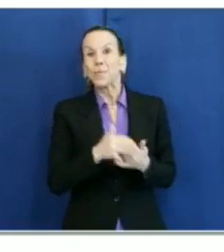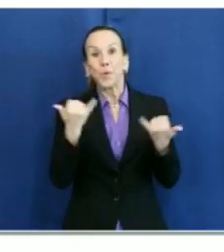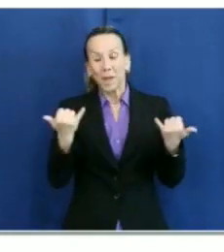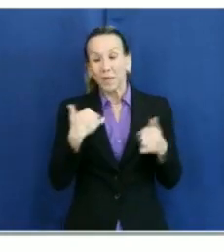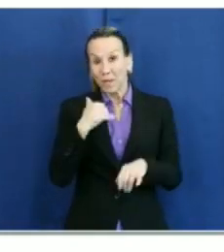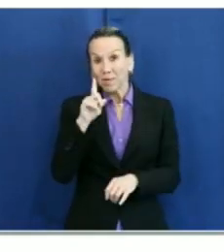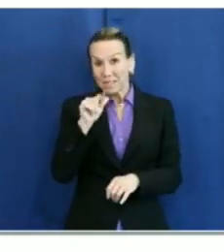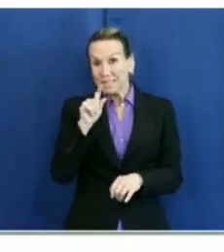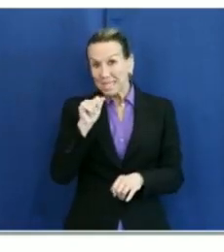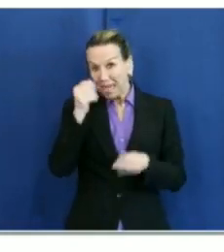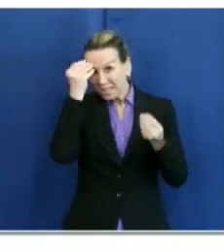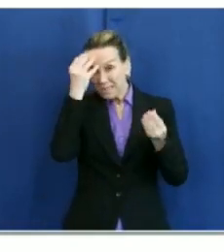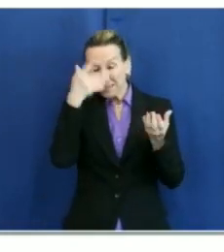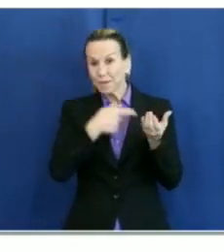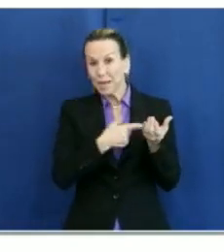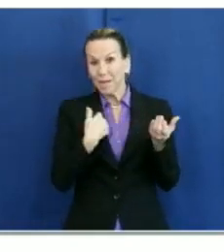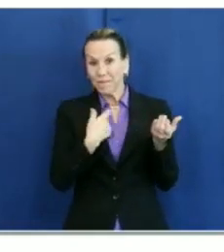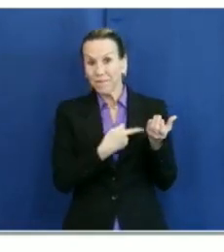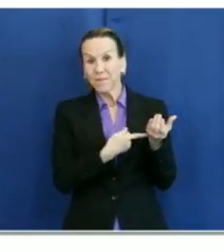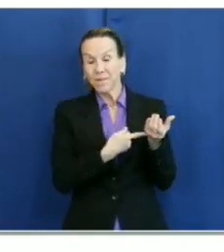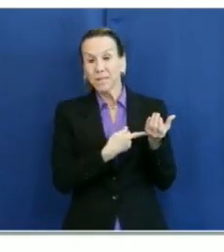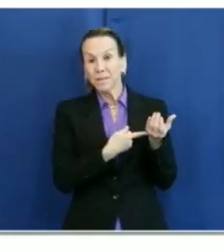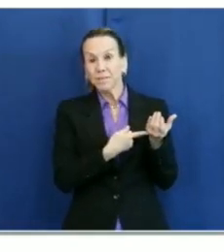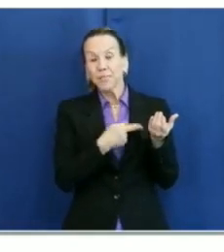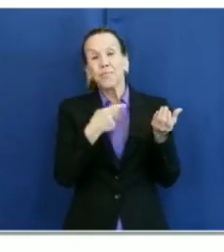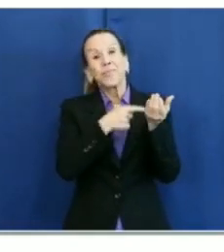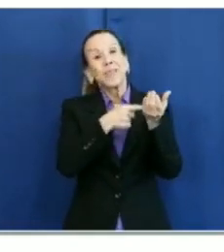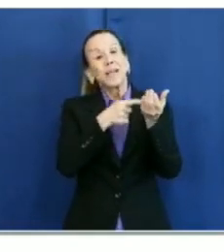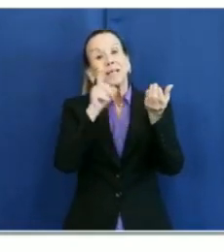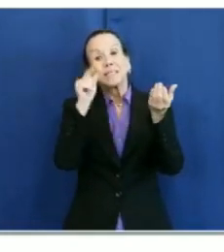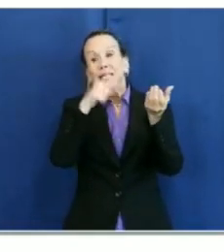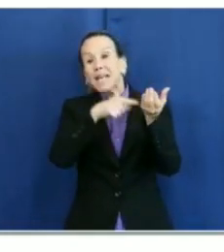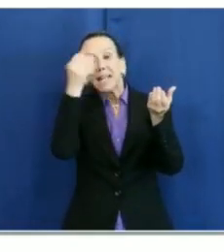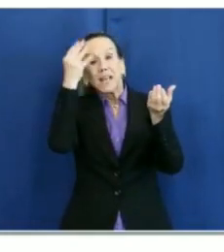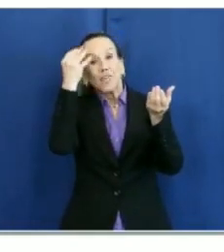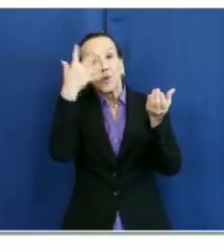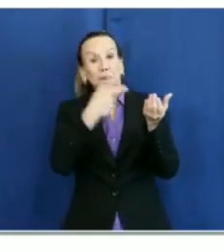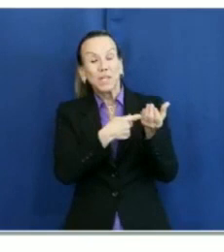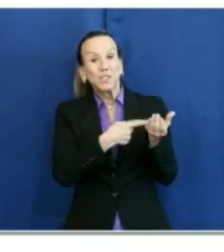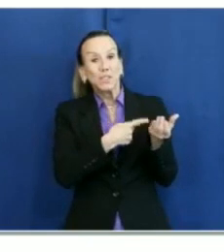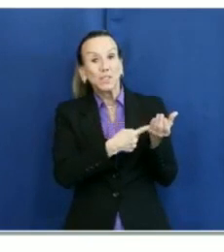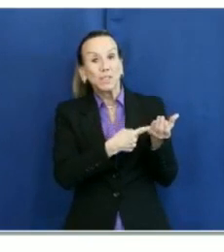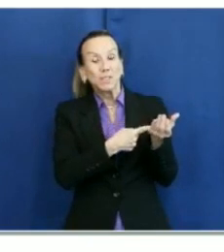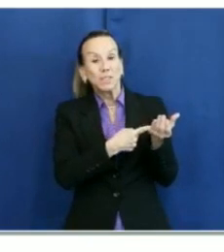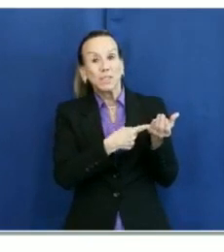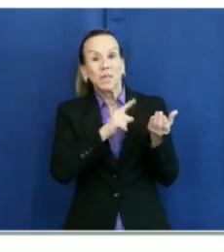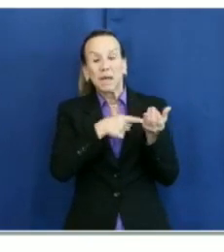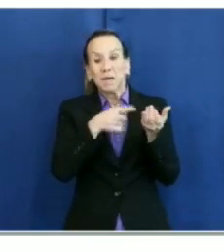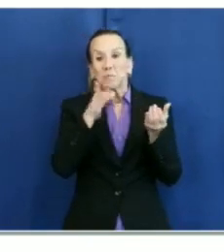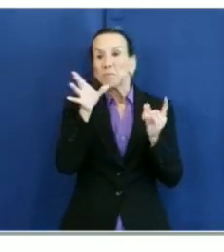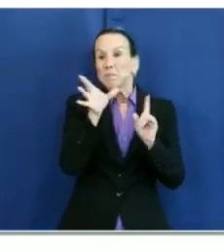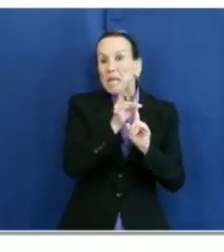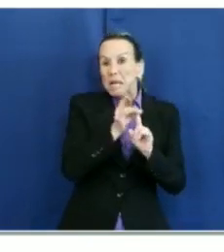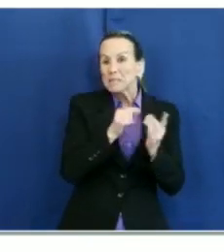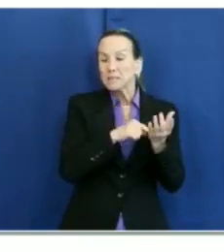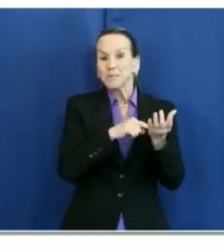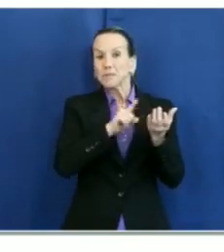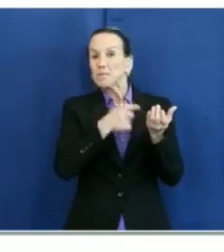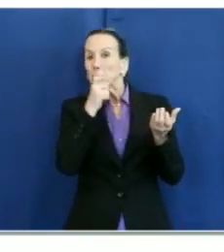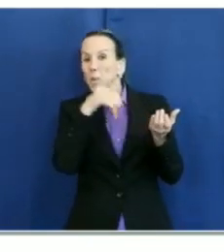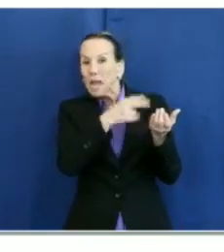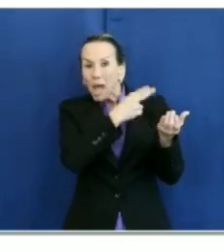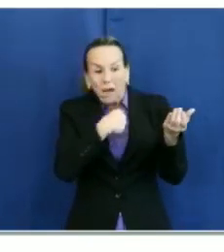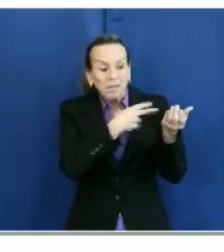information related to cases, hospitalizations,